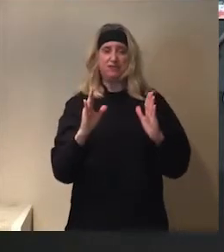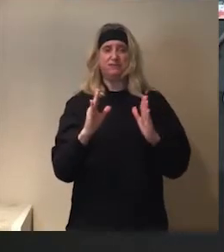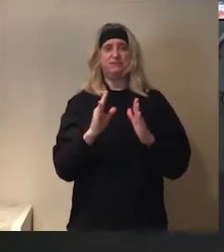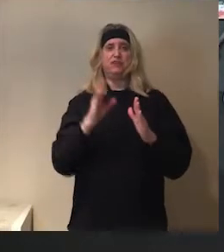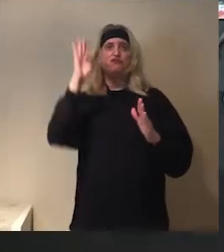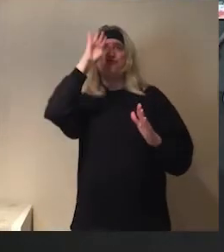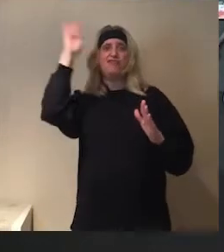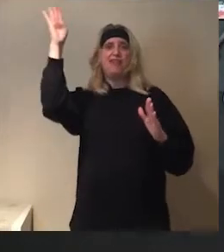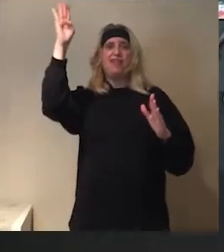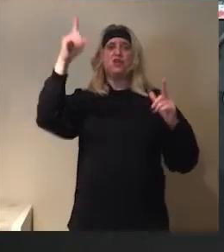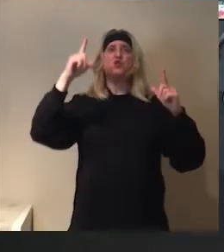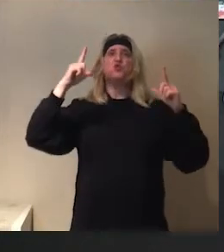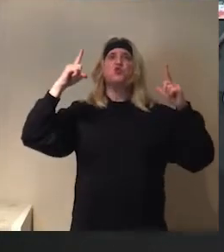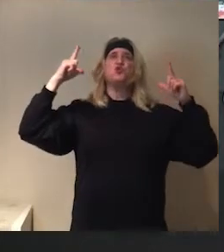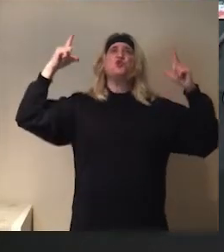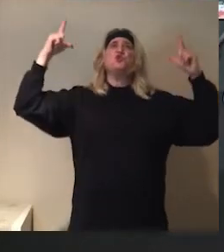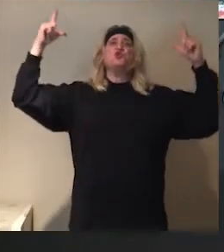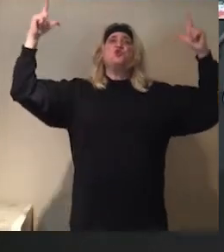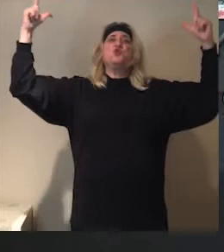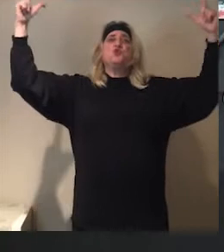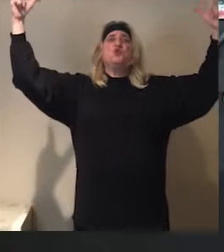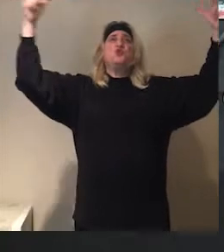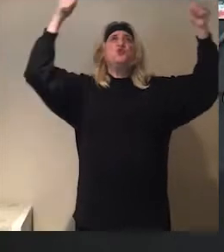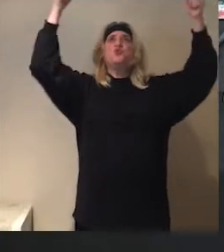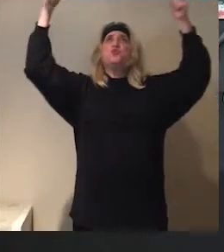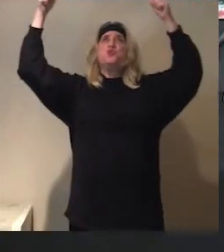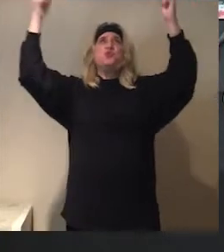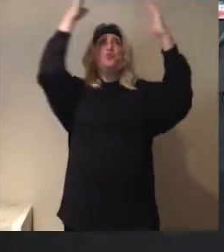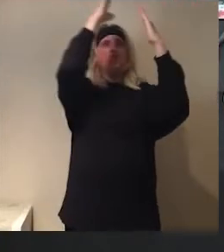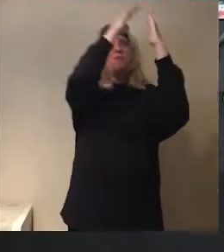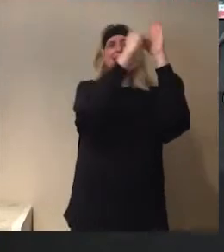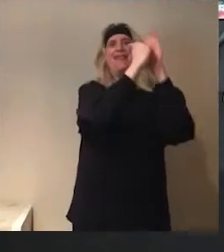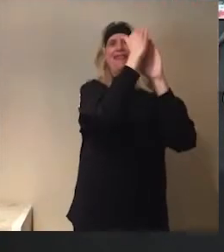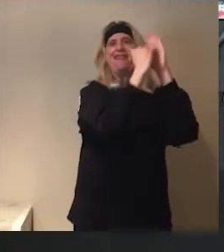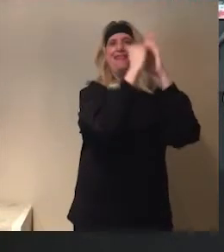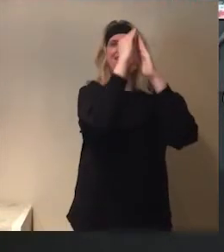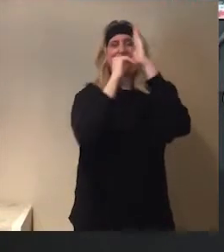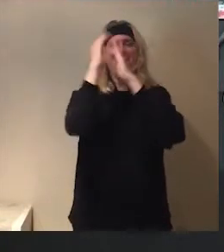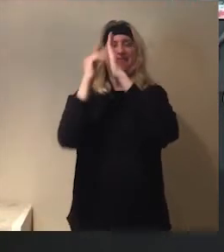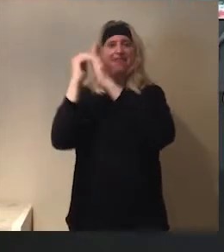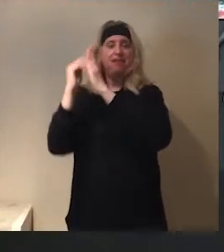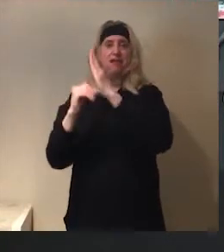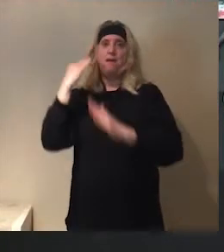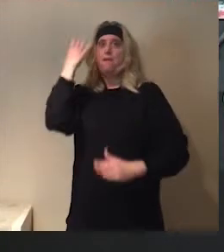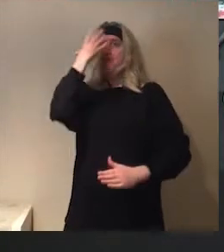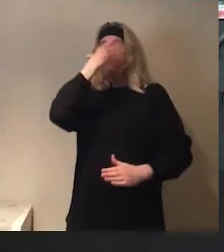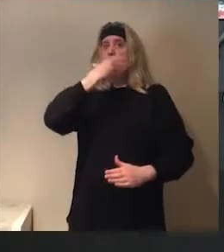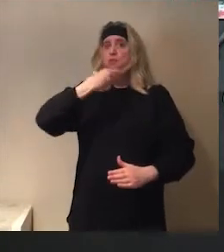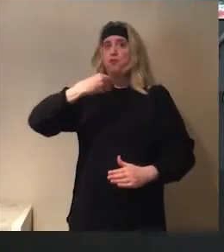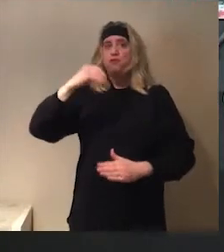created these huge, huge paintings and beautiful